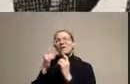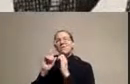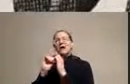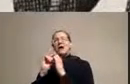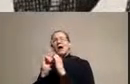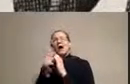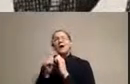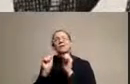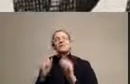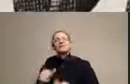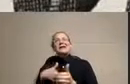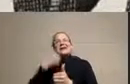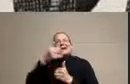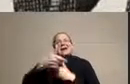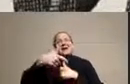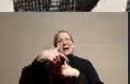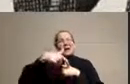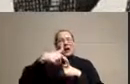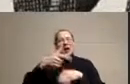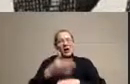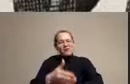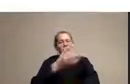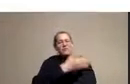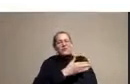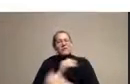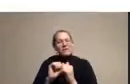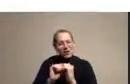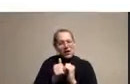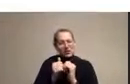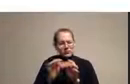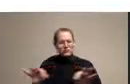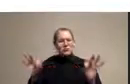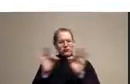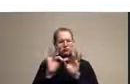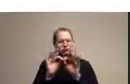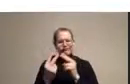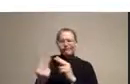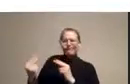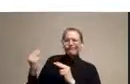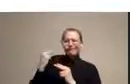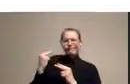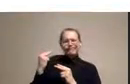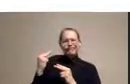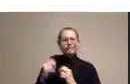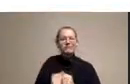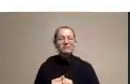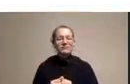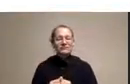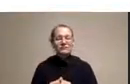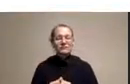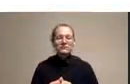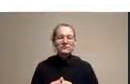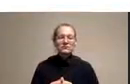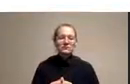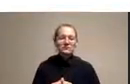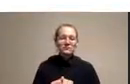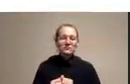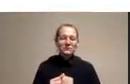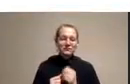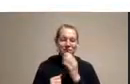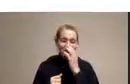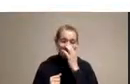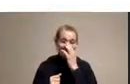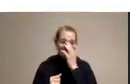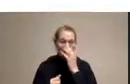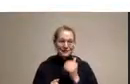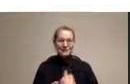to do better to prevent the next one is critical at this point. You know, we sort of did notice, I mean, when the pandemic hit the La Peste or the plague by